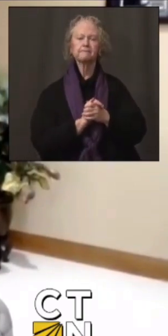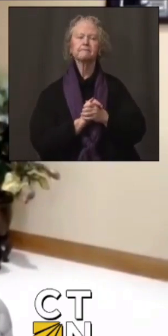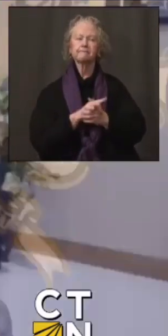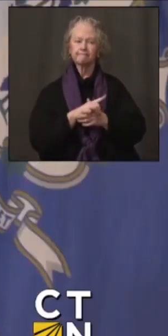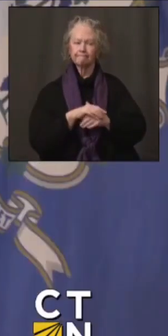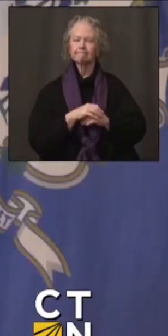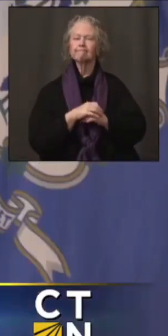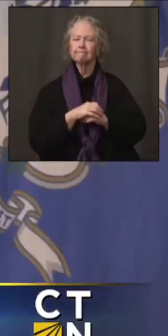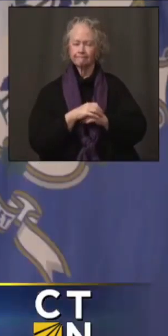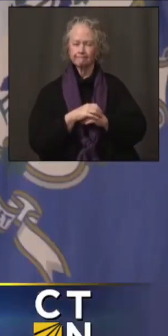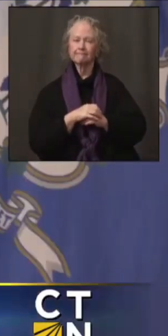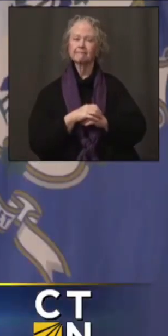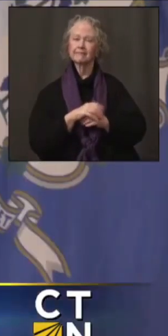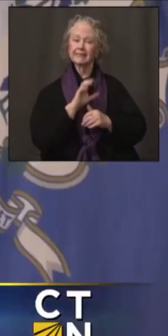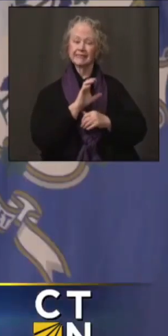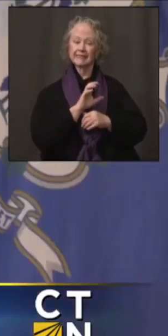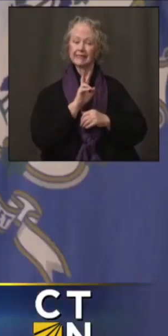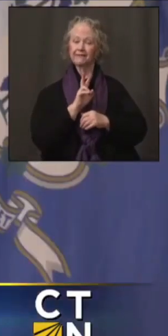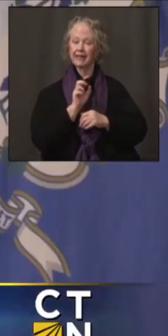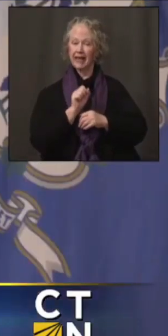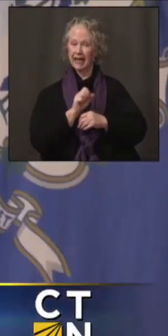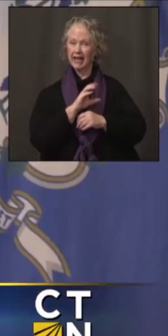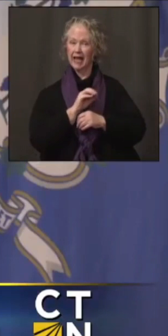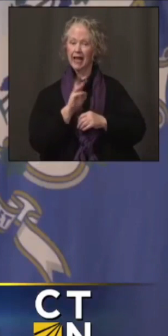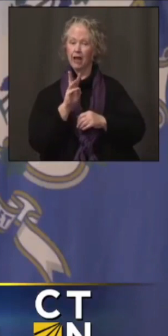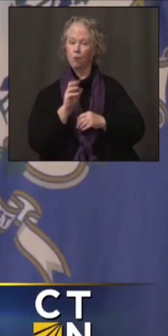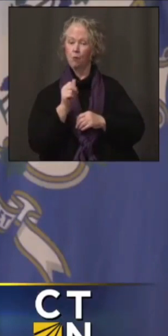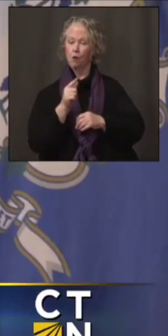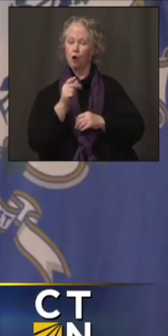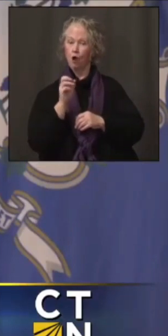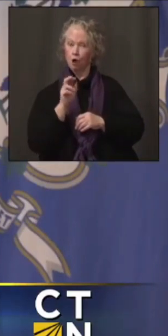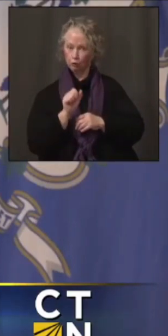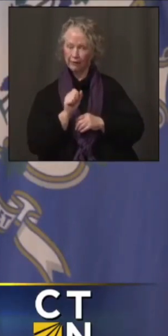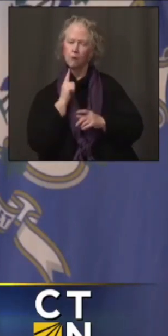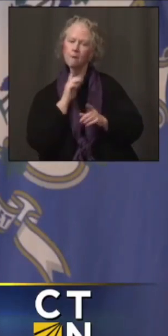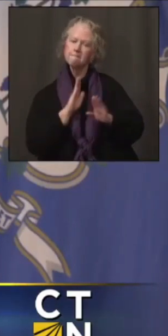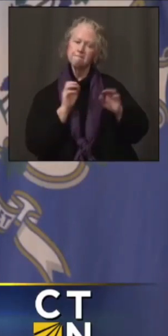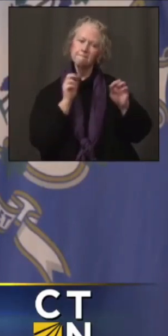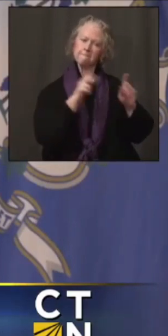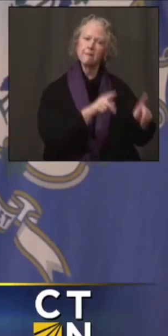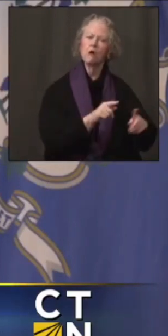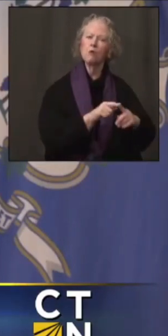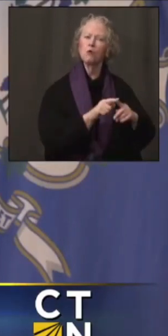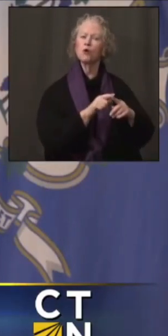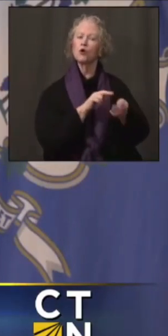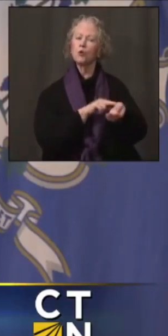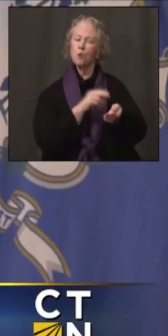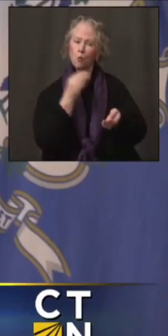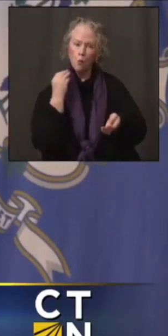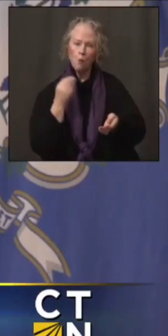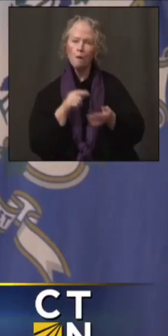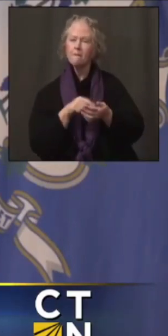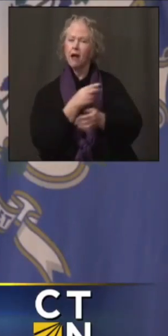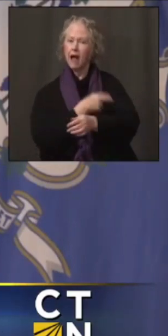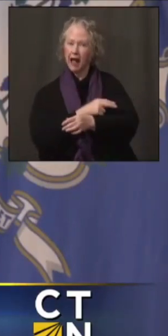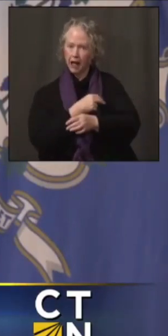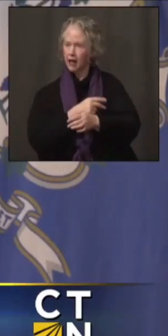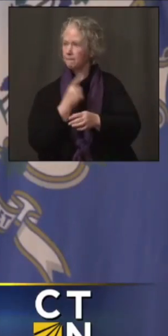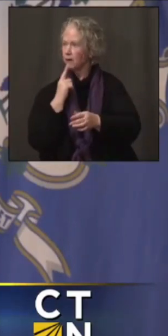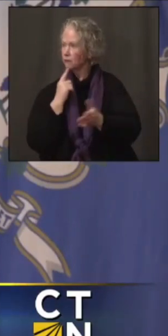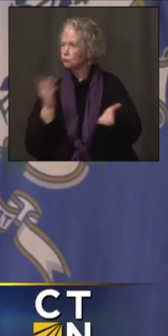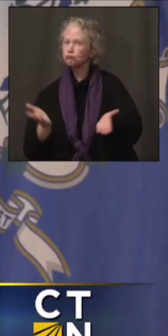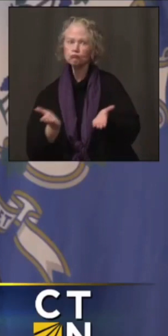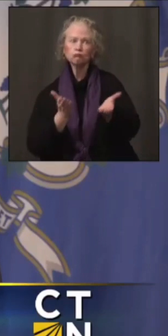Yes, and CVS and Walgreens will be going back to the nursing homes and the hospitals to make sure that people have that chance to get